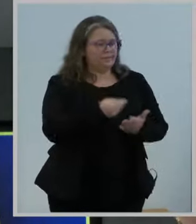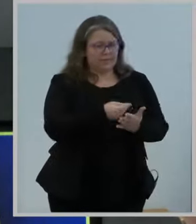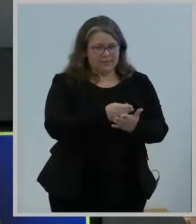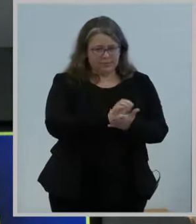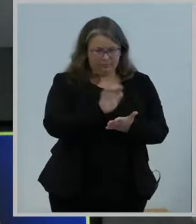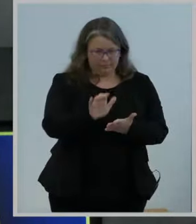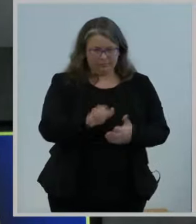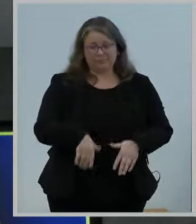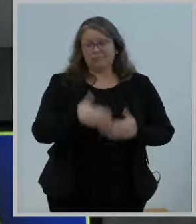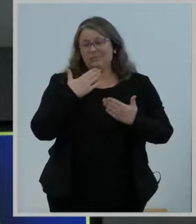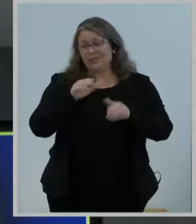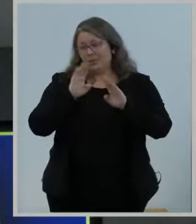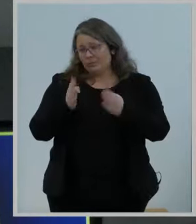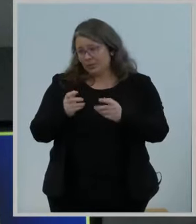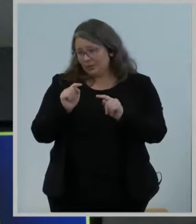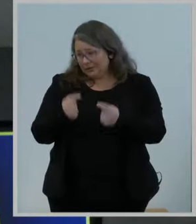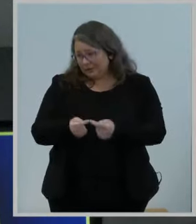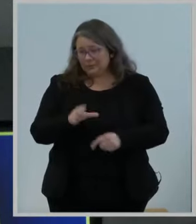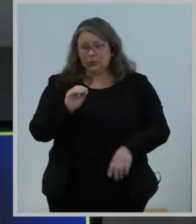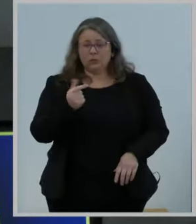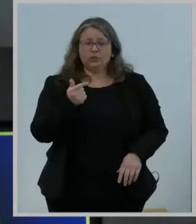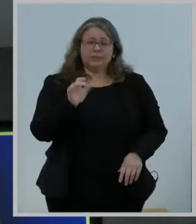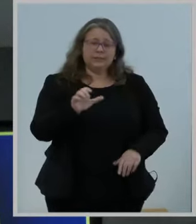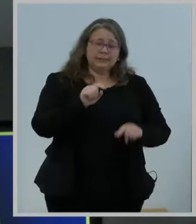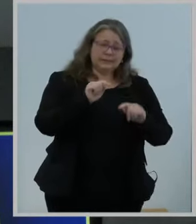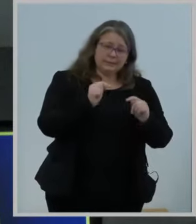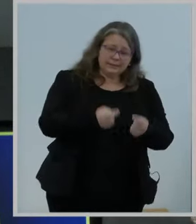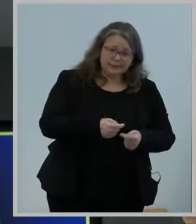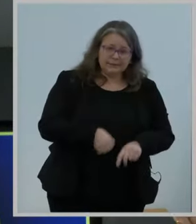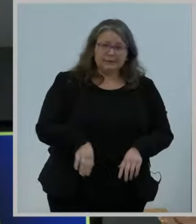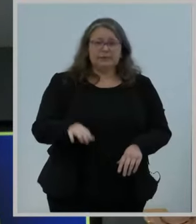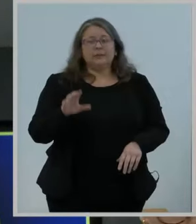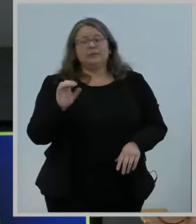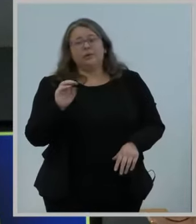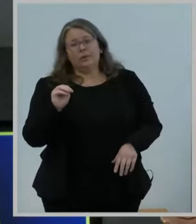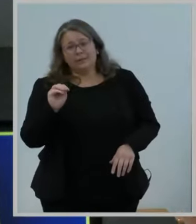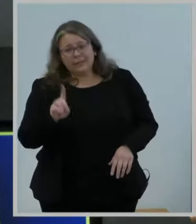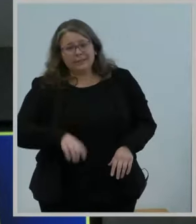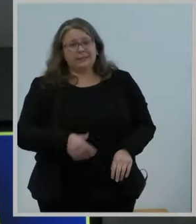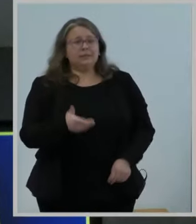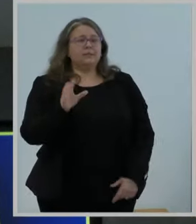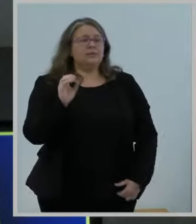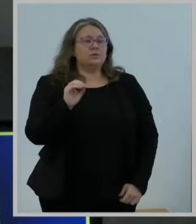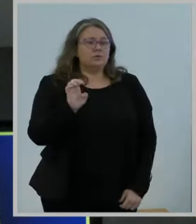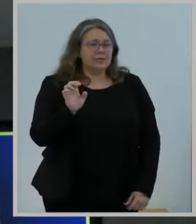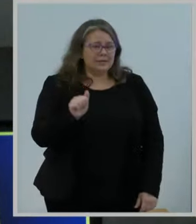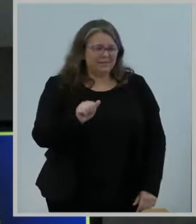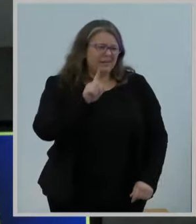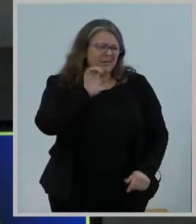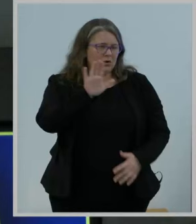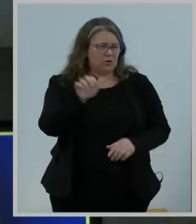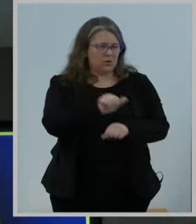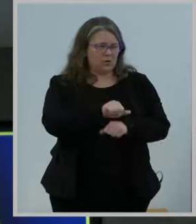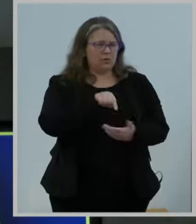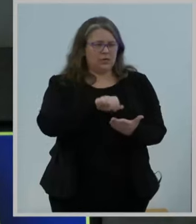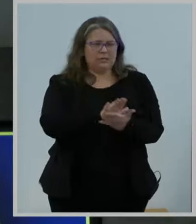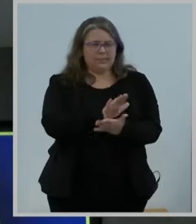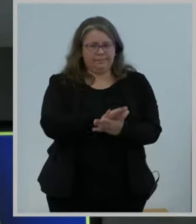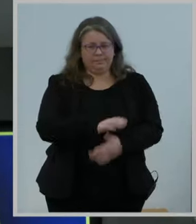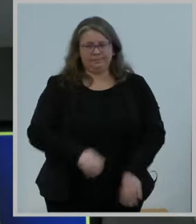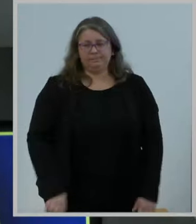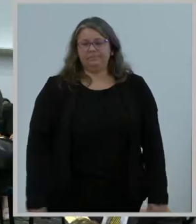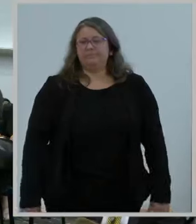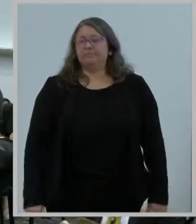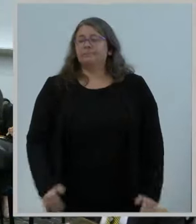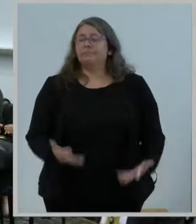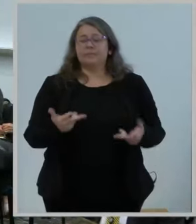our colleagues in the Office of General Counsel, the Office of the Managing Director, and the Office of Economics and Analytics for their work on this item. Seated